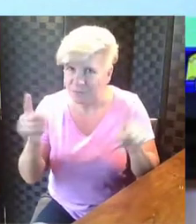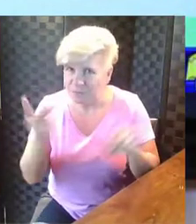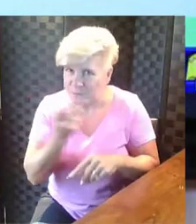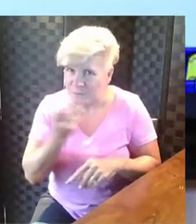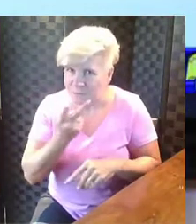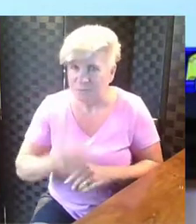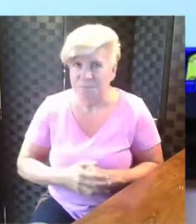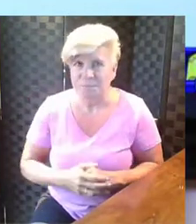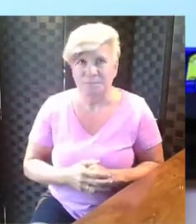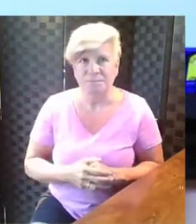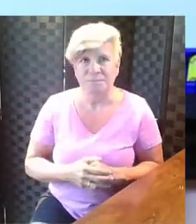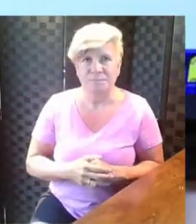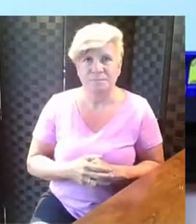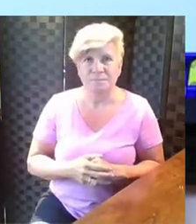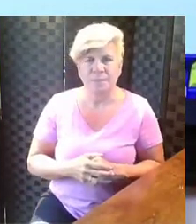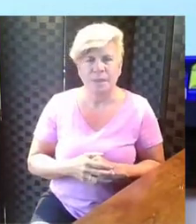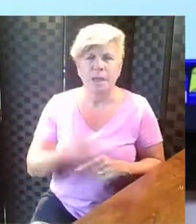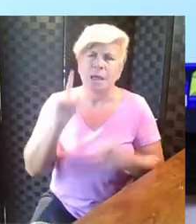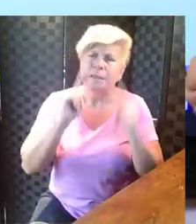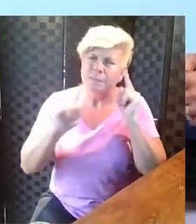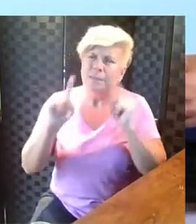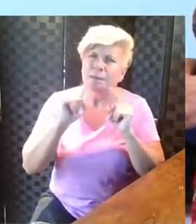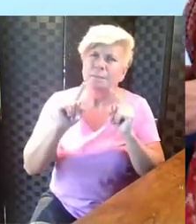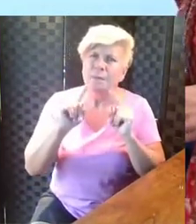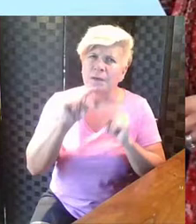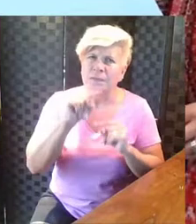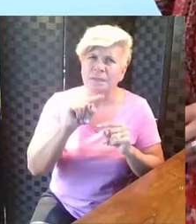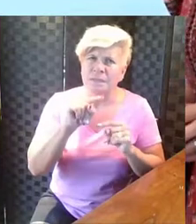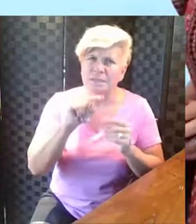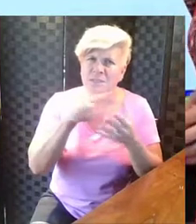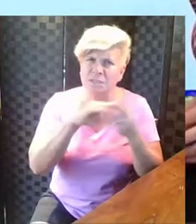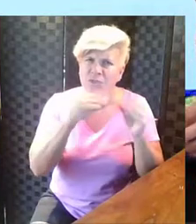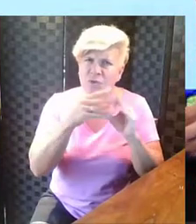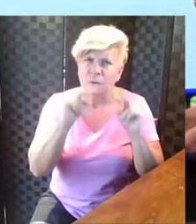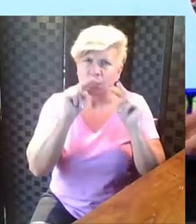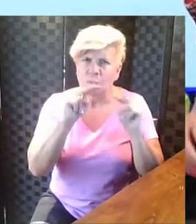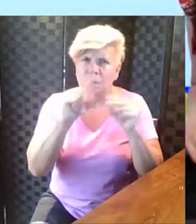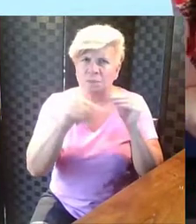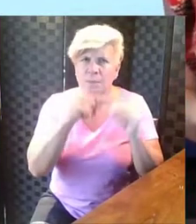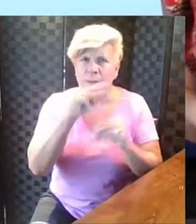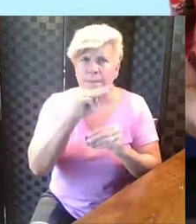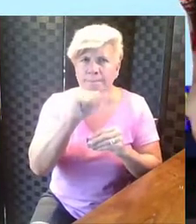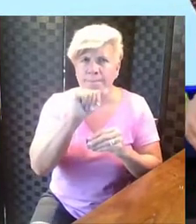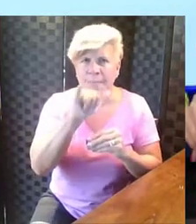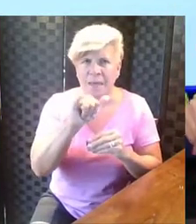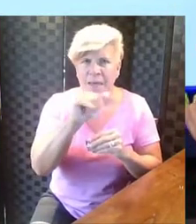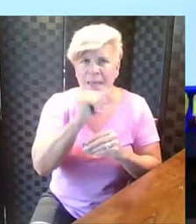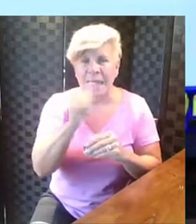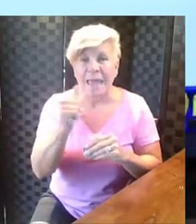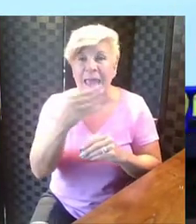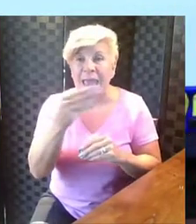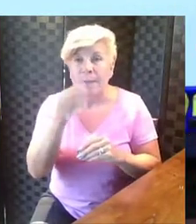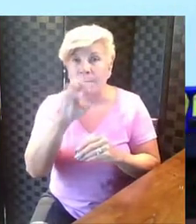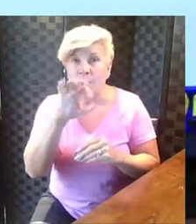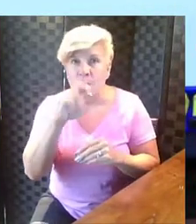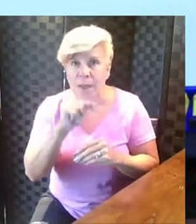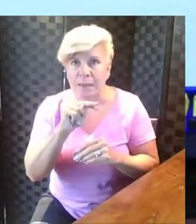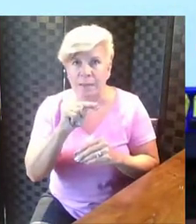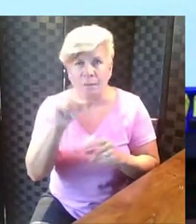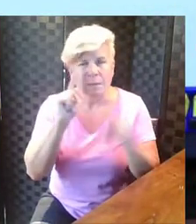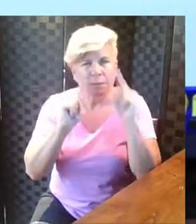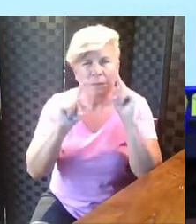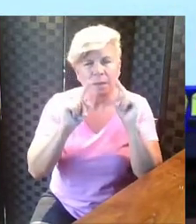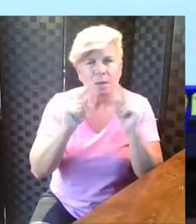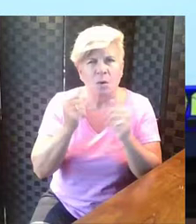two. I want you to think about this problem we're going to watch about Maya and Brian. And I want you to think